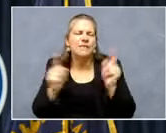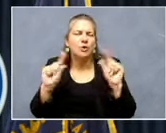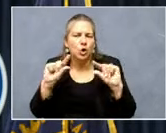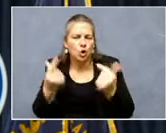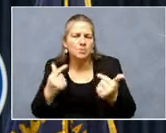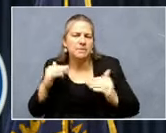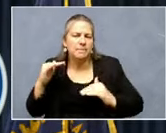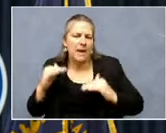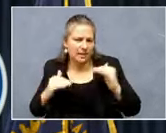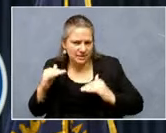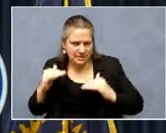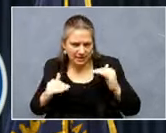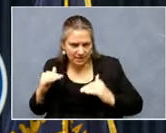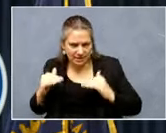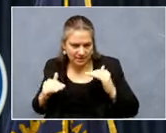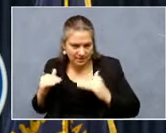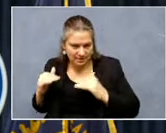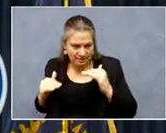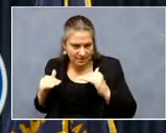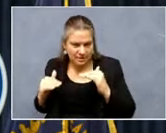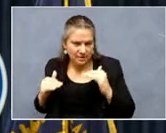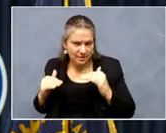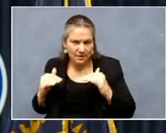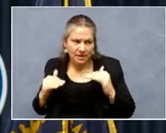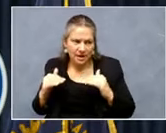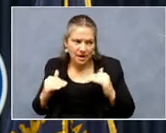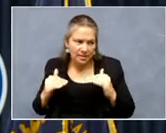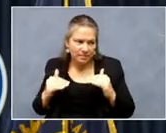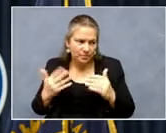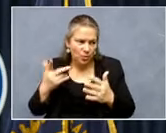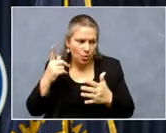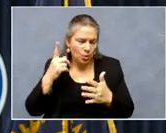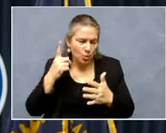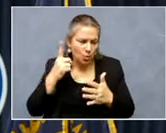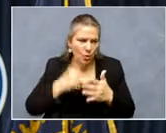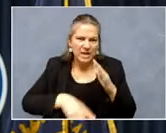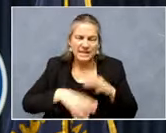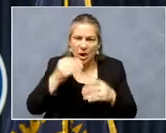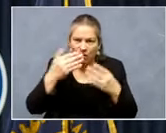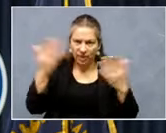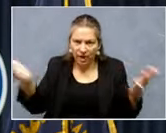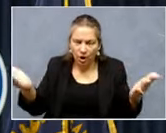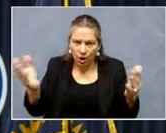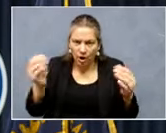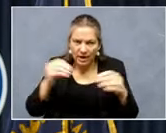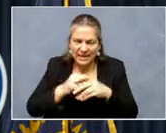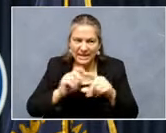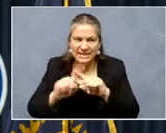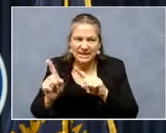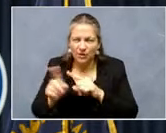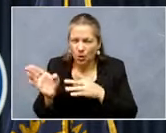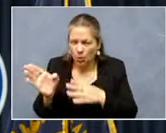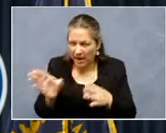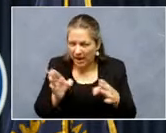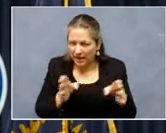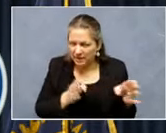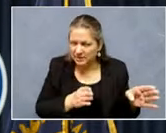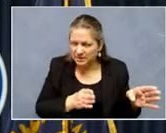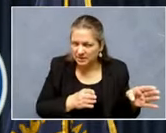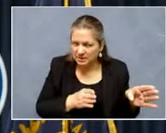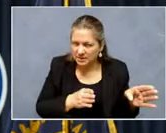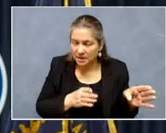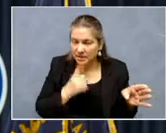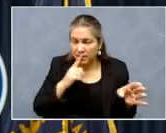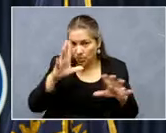the, what, what is, what's out there in, in different ways. Um, I believe the, the president